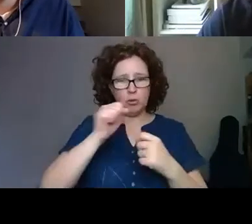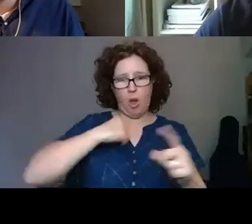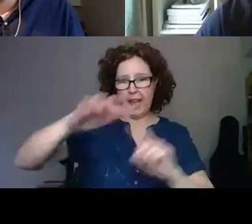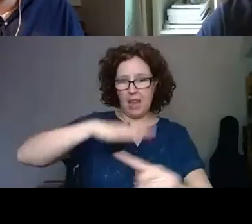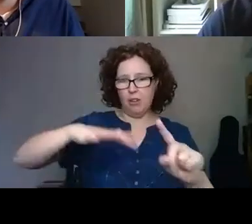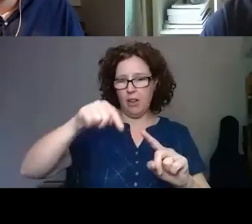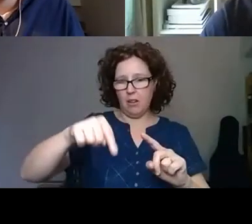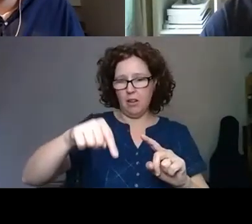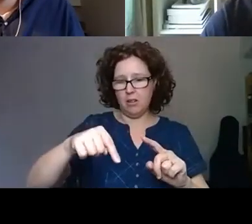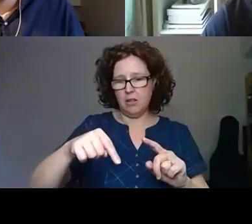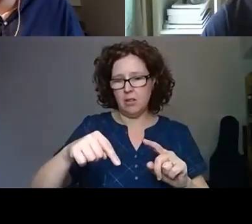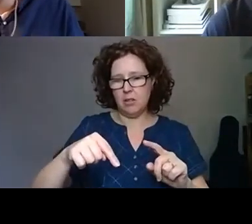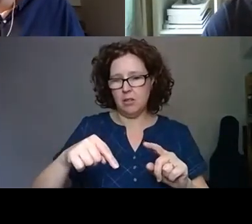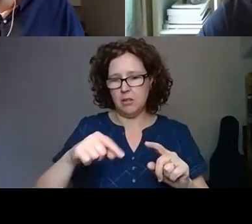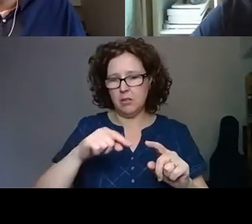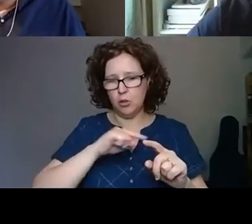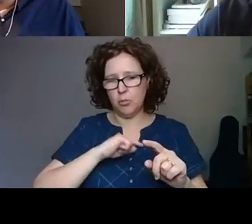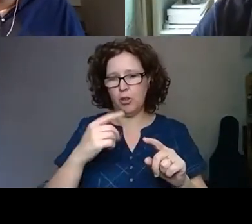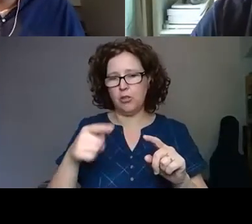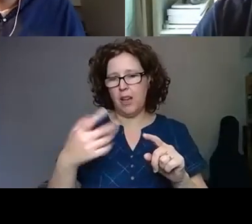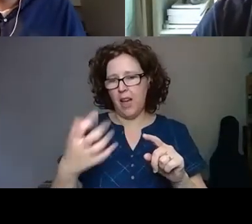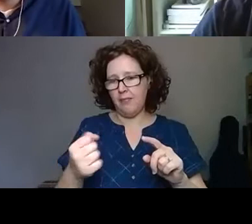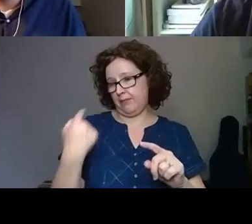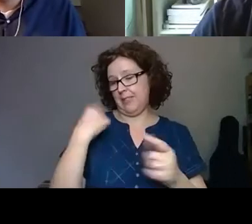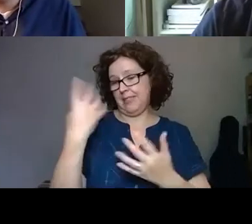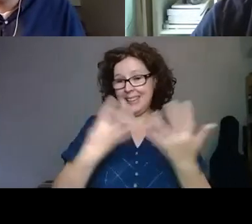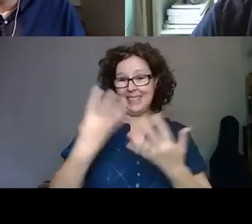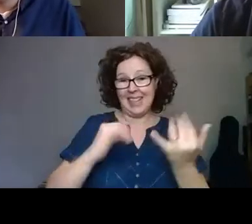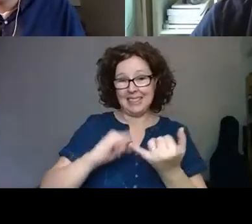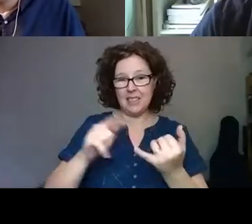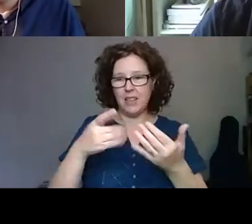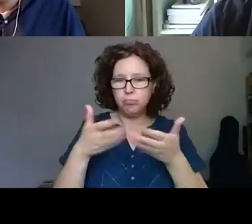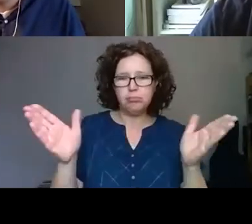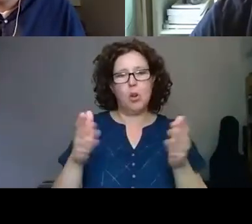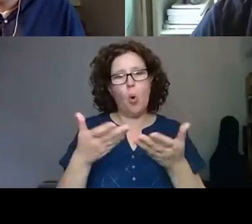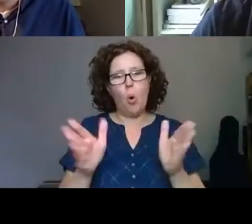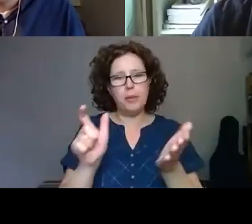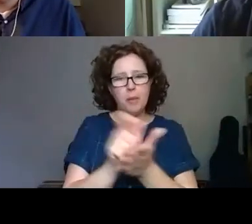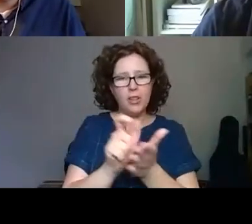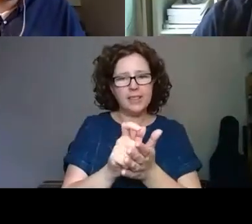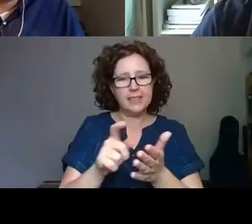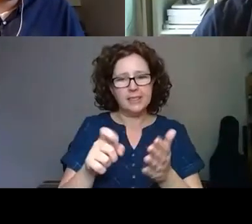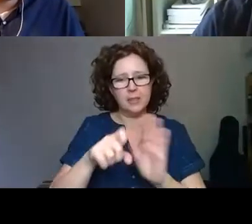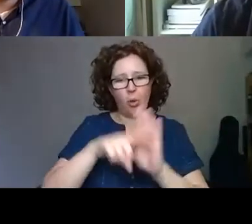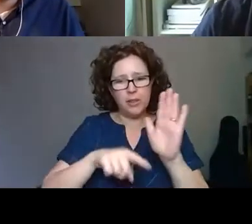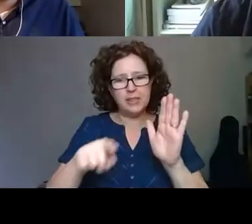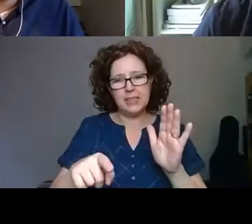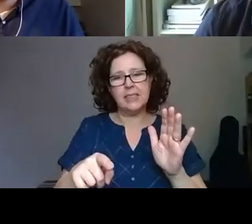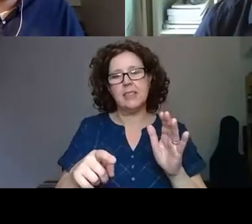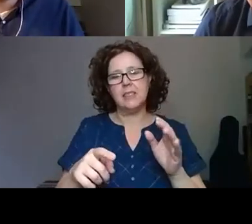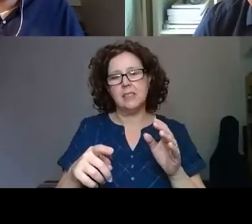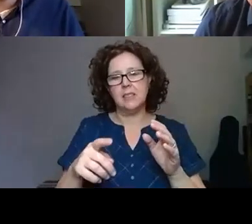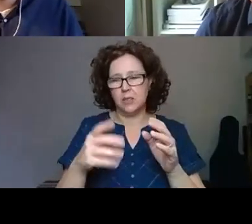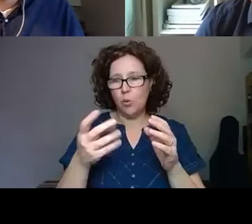which launched the open market policy in the 90s. And then the context and the urban environment were, are changing